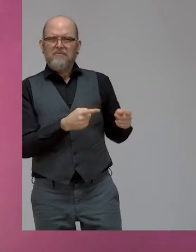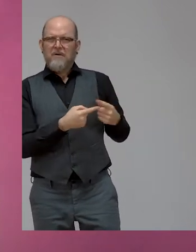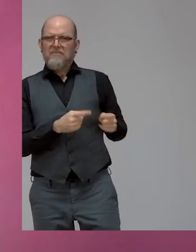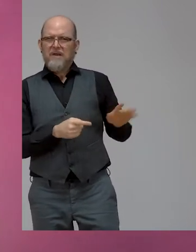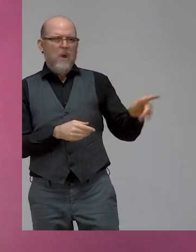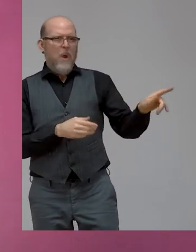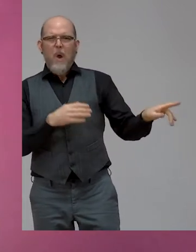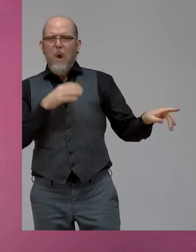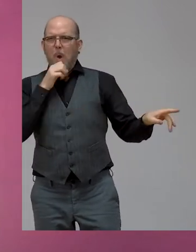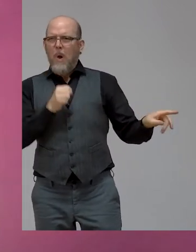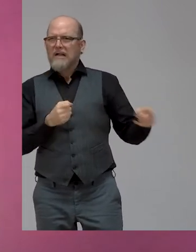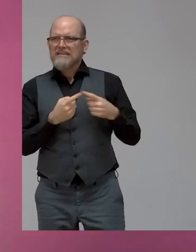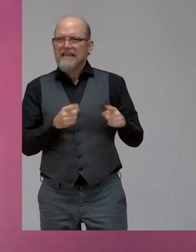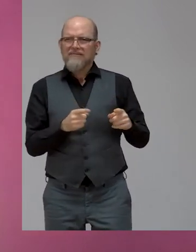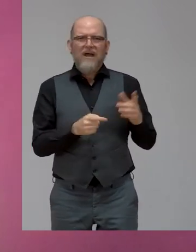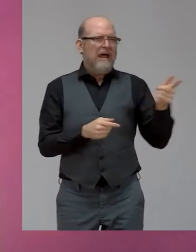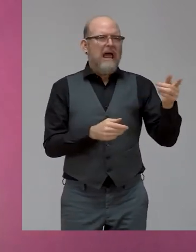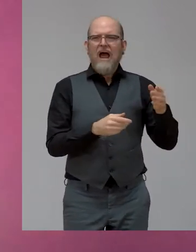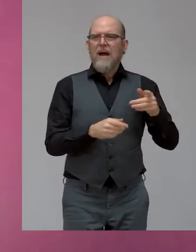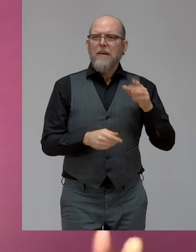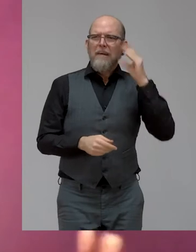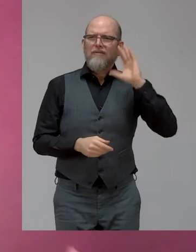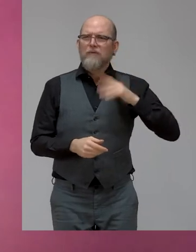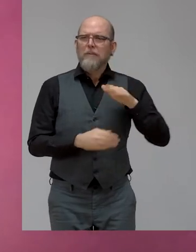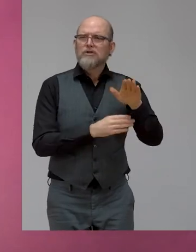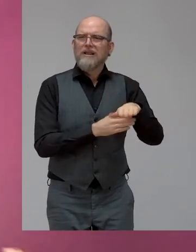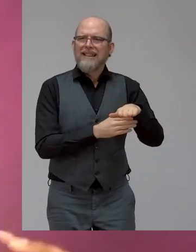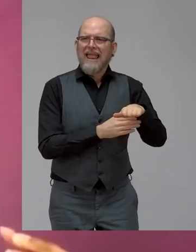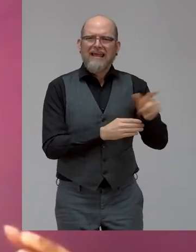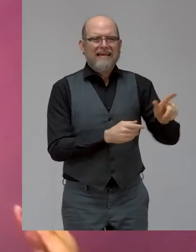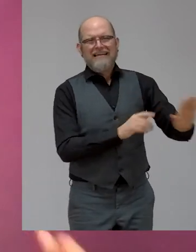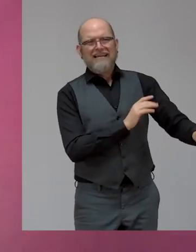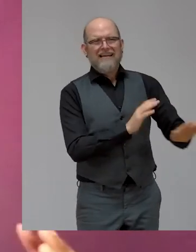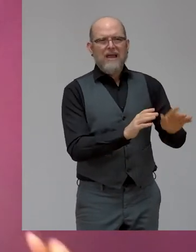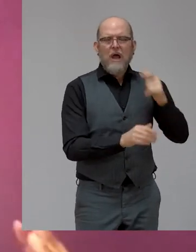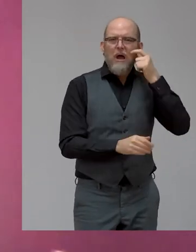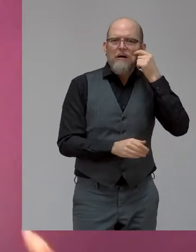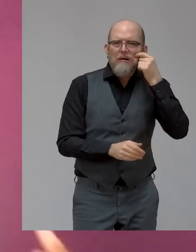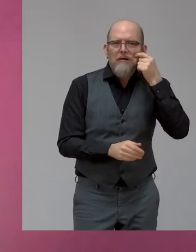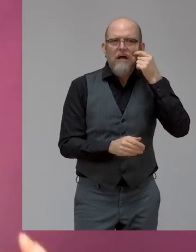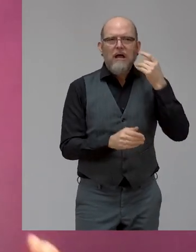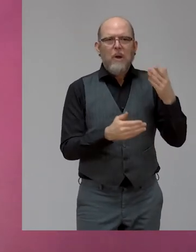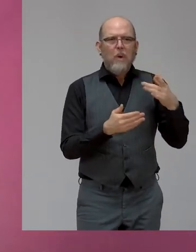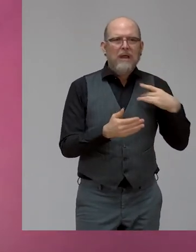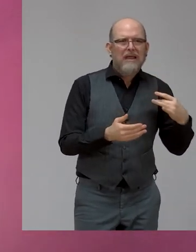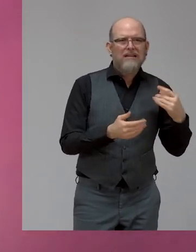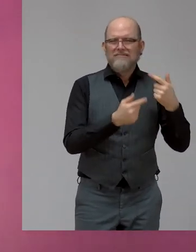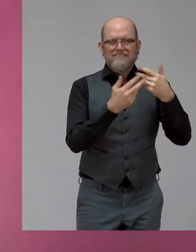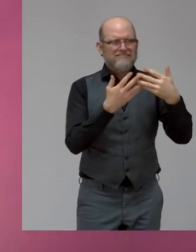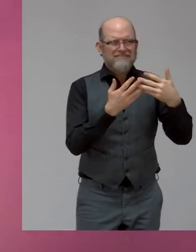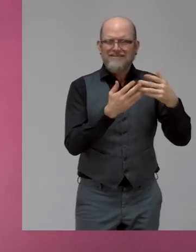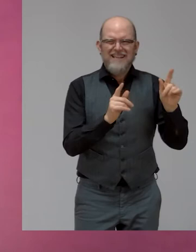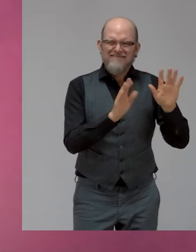gender, another race. And when we live underneath the burden of that word other,